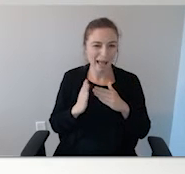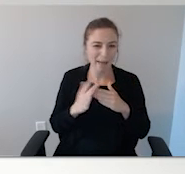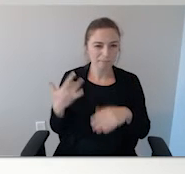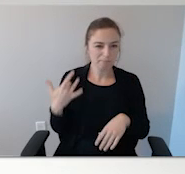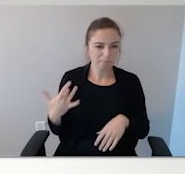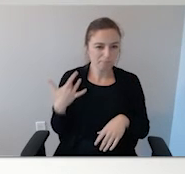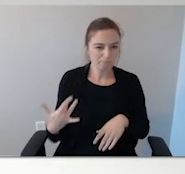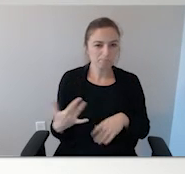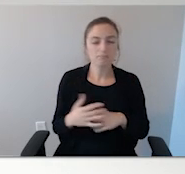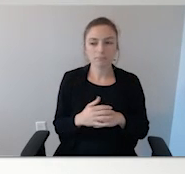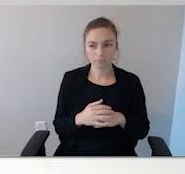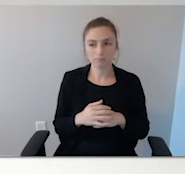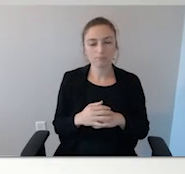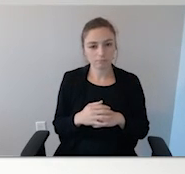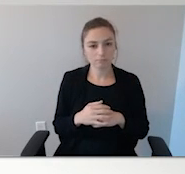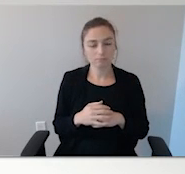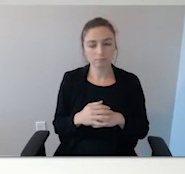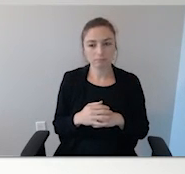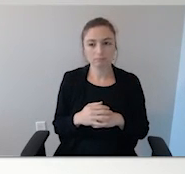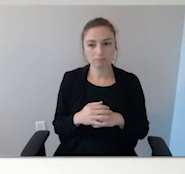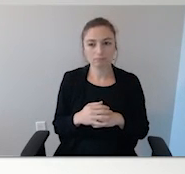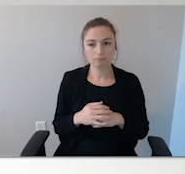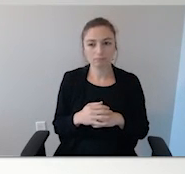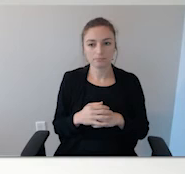diagnosis of the kids who primarily wander.